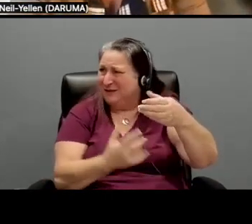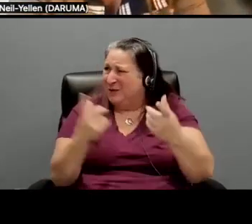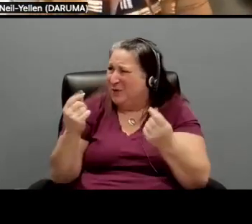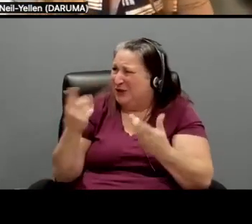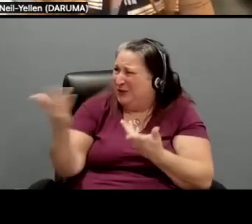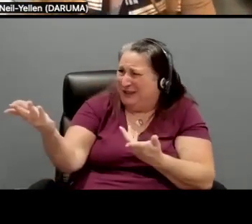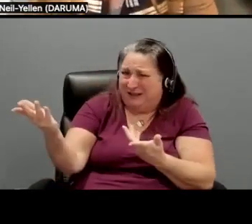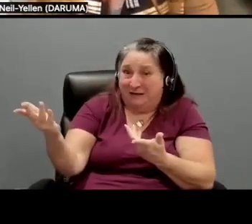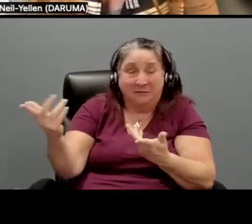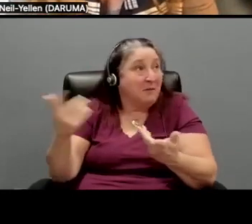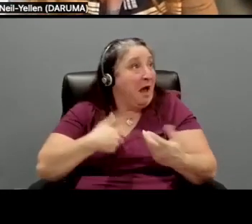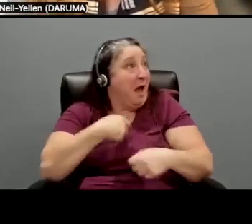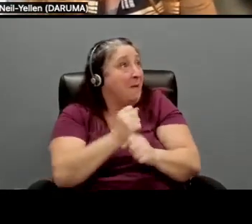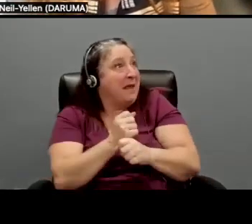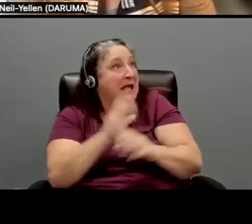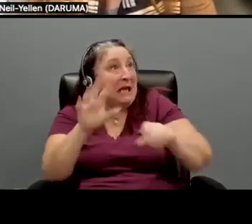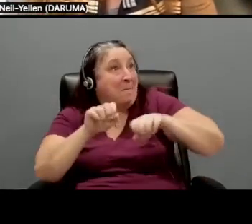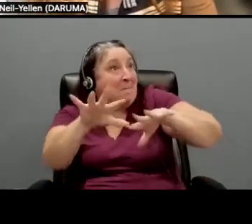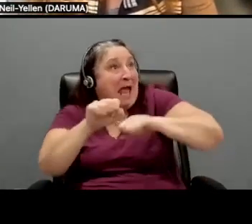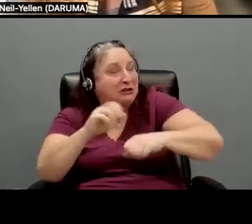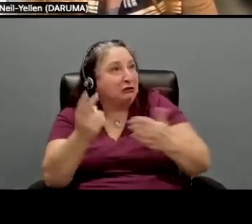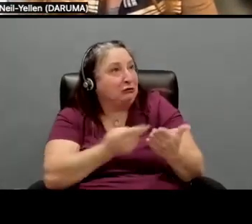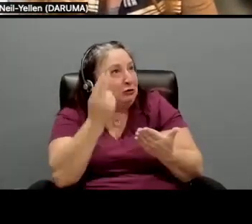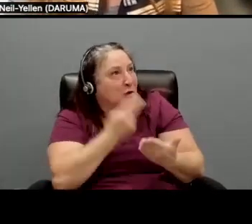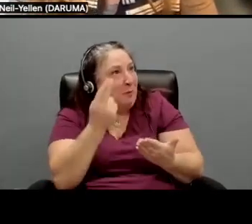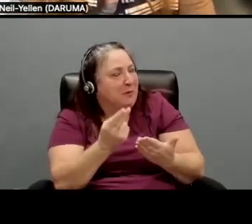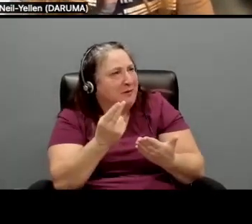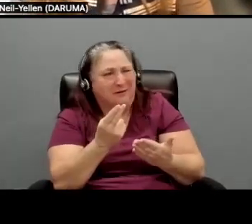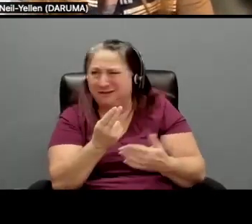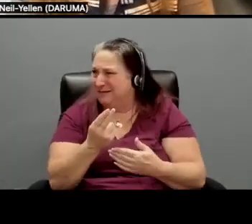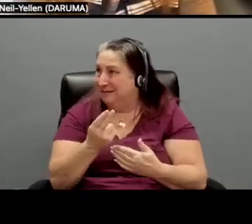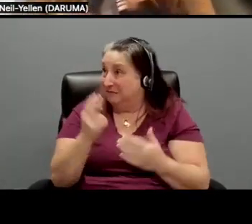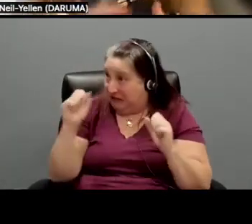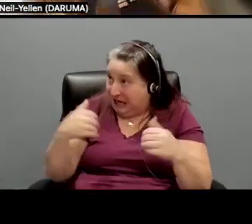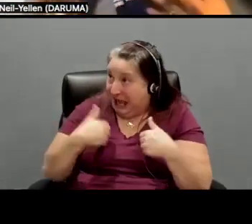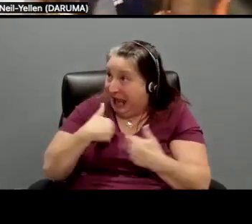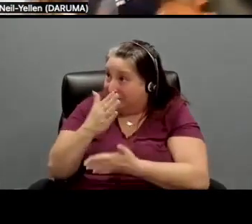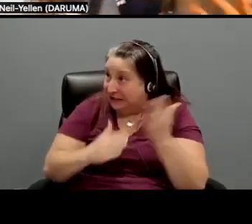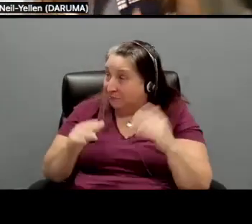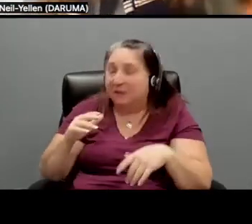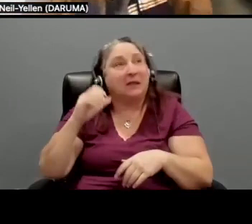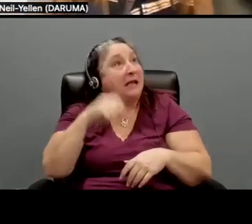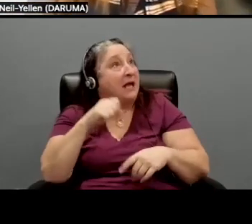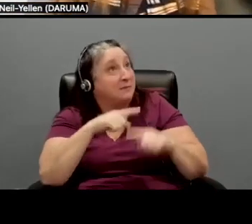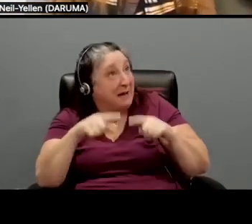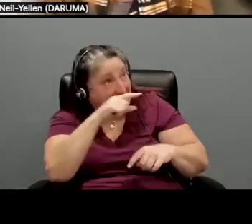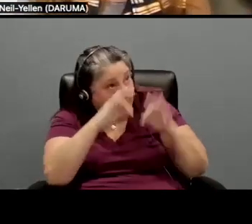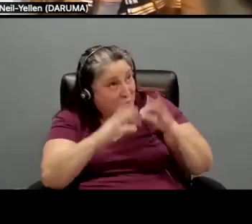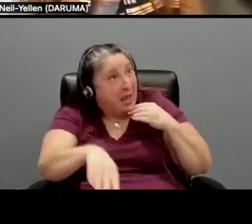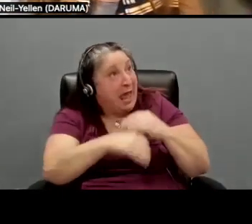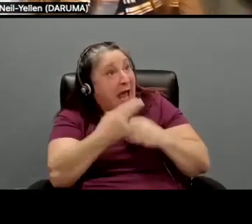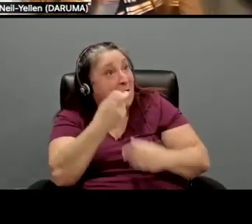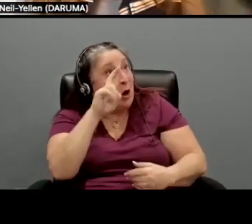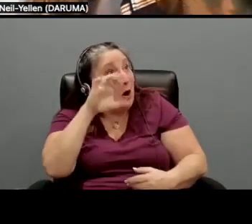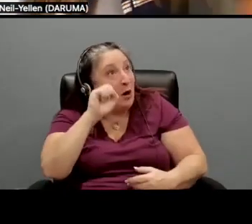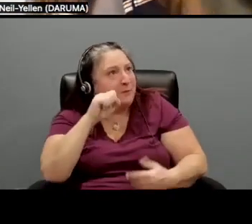are you doing? He's like, well, I'm making a magic soup. And they're like, well, well, can I have some? And he's like, well, yes, but if you had some herbs, this would be a much